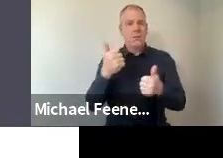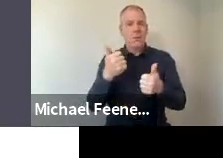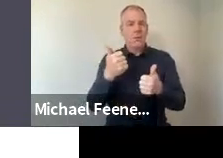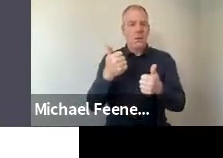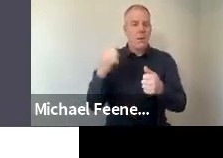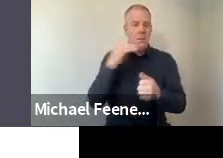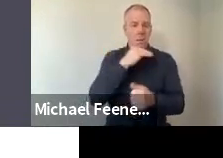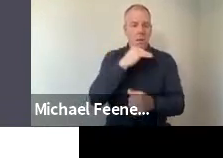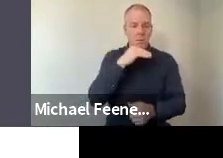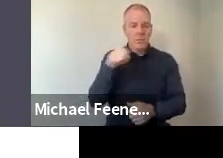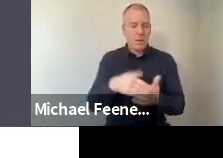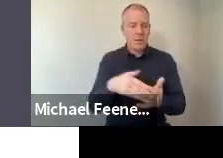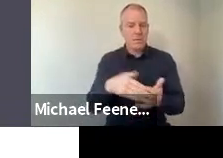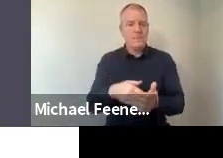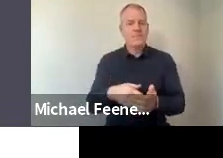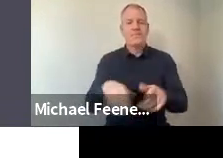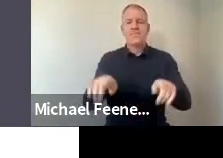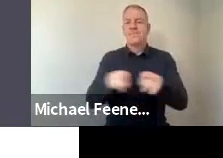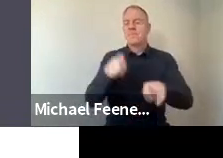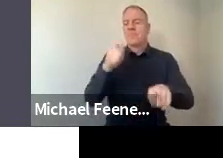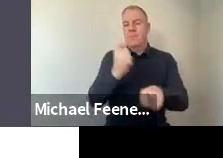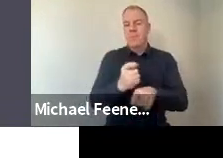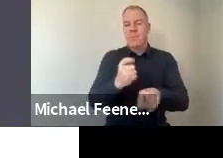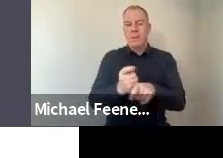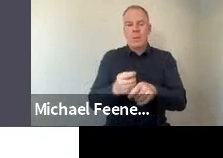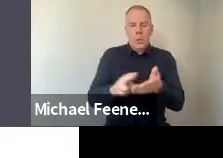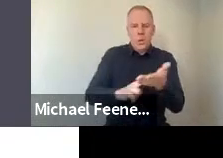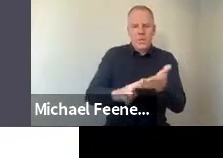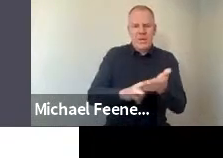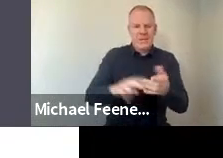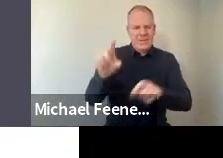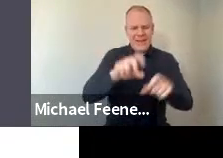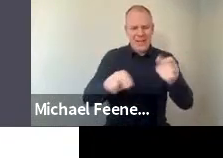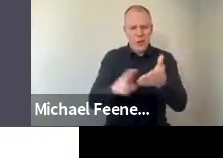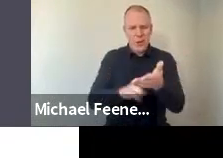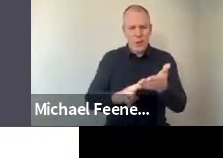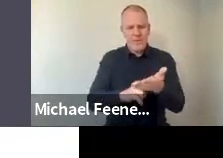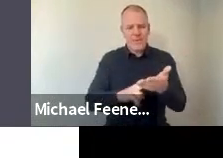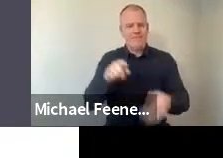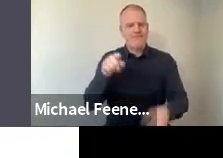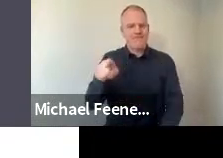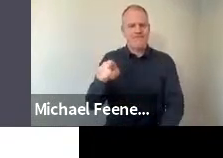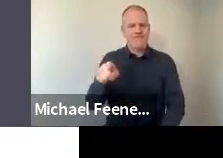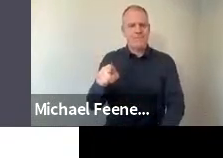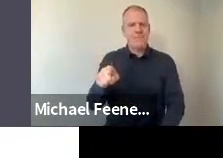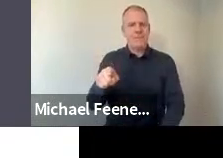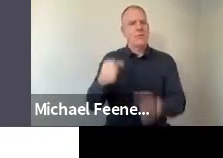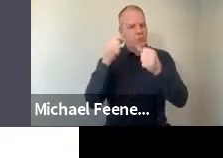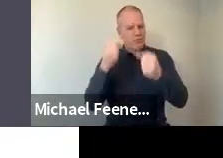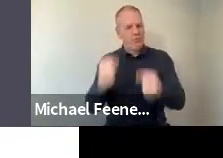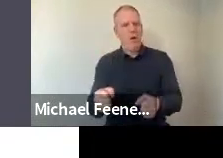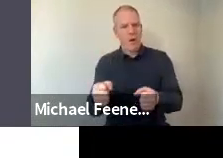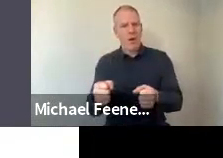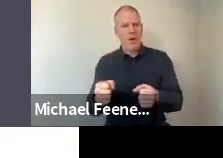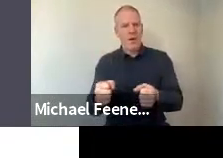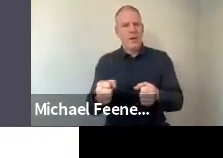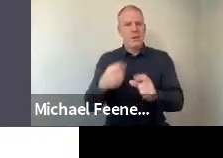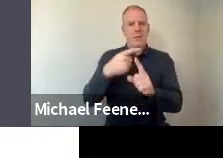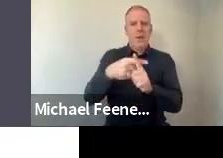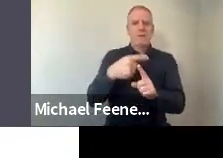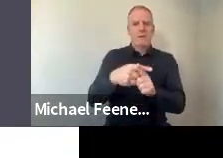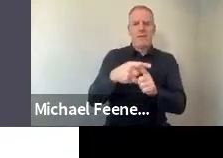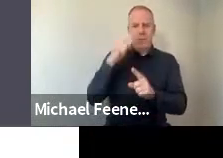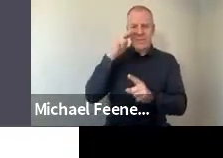important. Similarly, on useful, that science is useful. This skewed very strongly in the positive